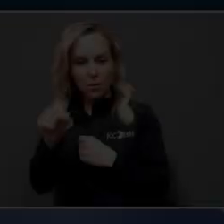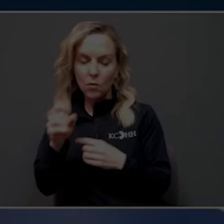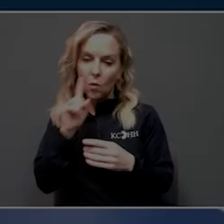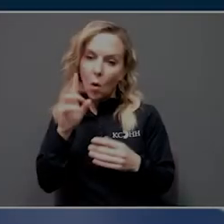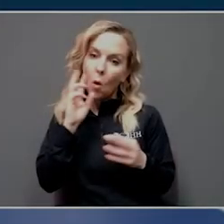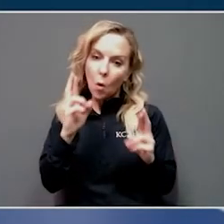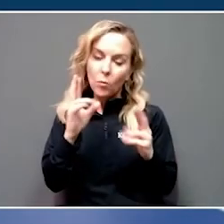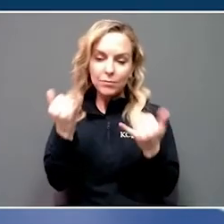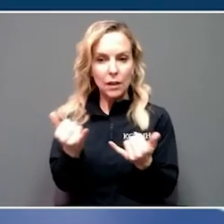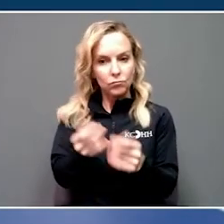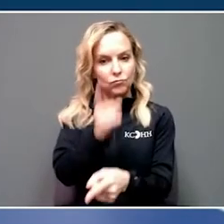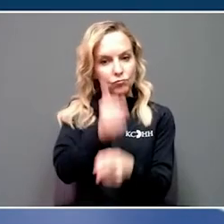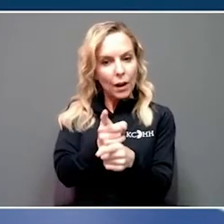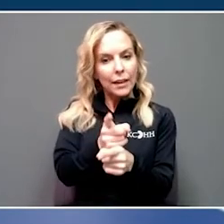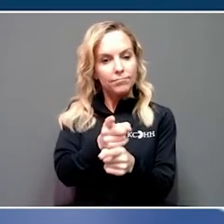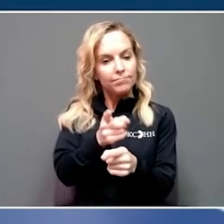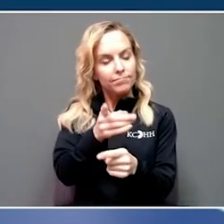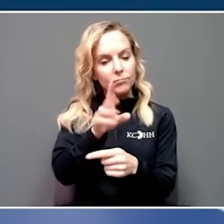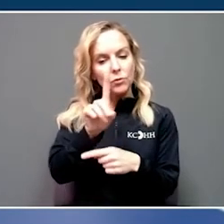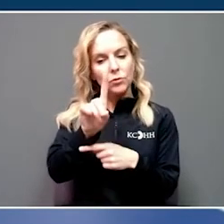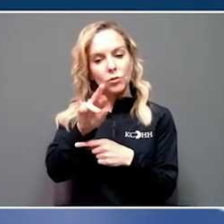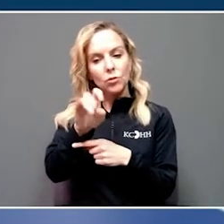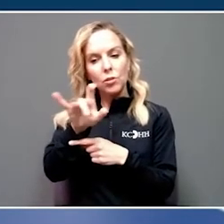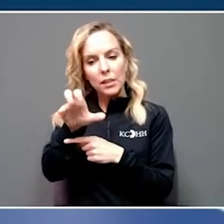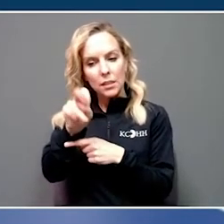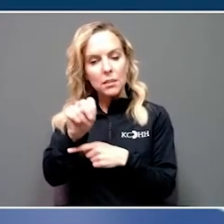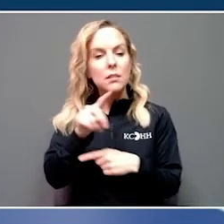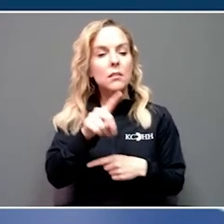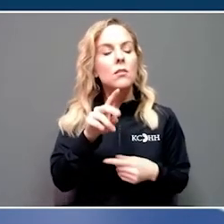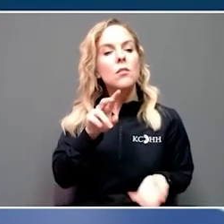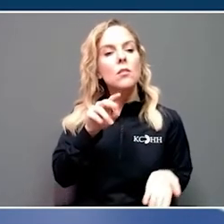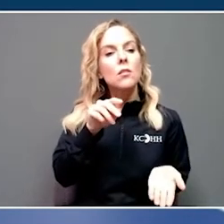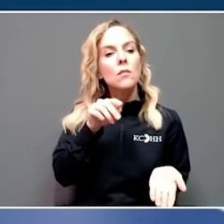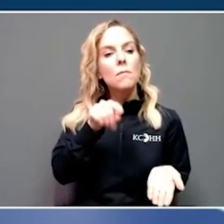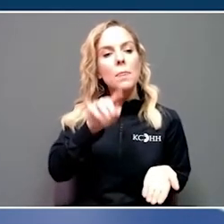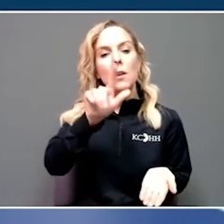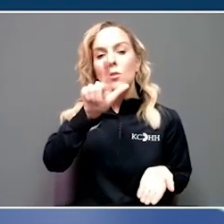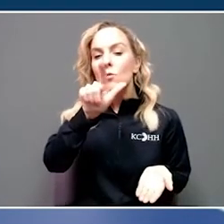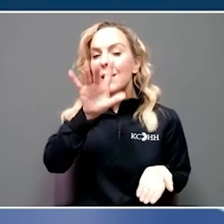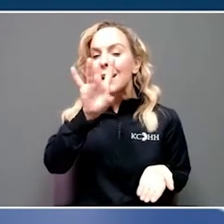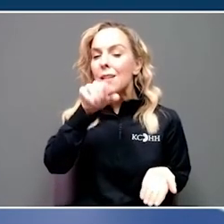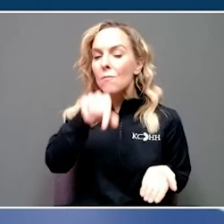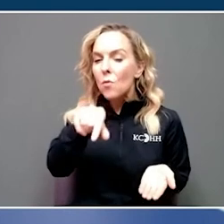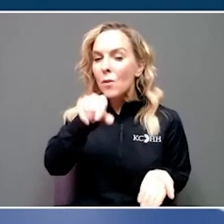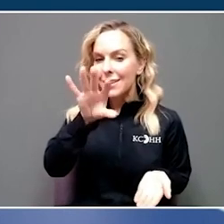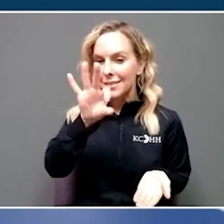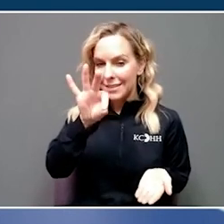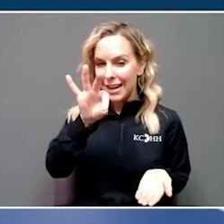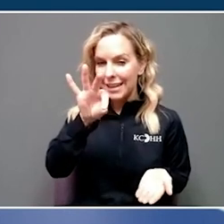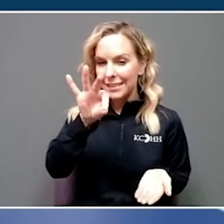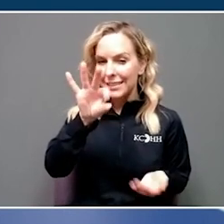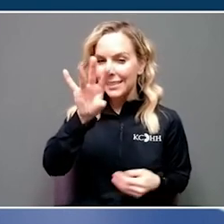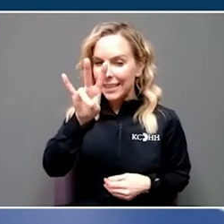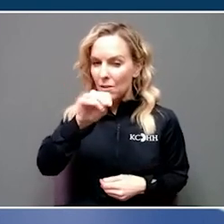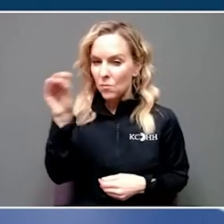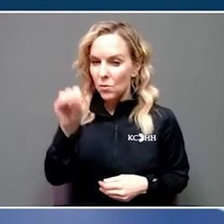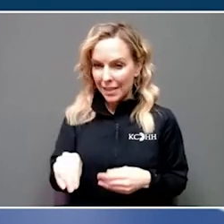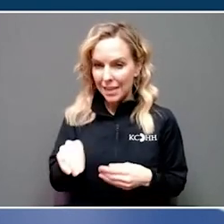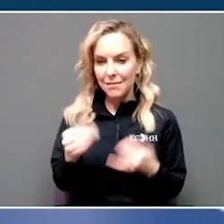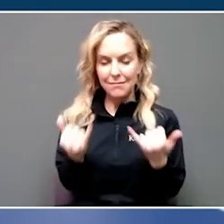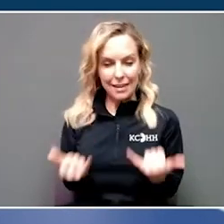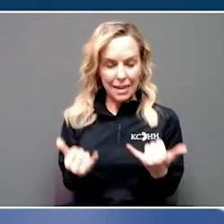But the news isn't all good. While cases appear to be falling, the number of hospitalizations remains near a record high.